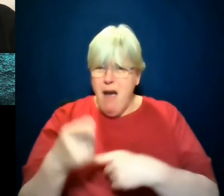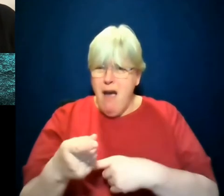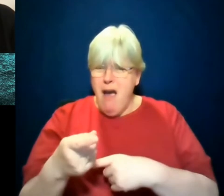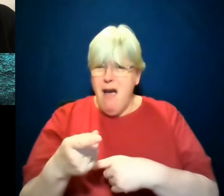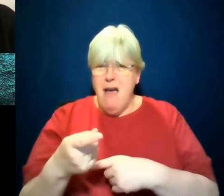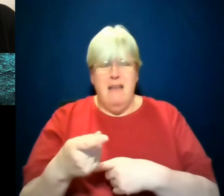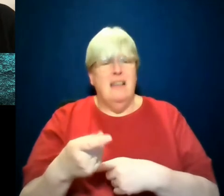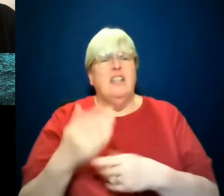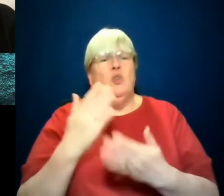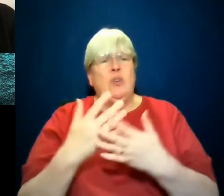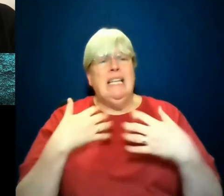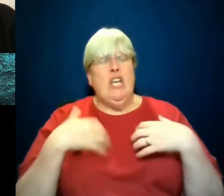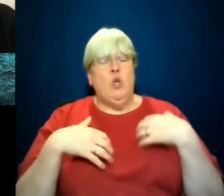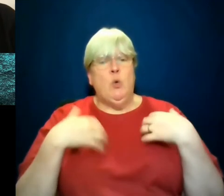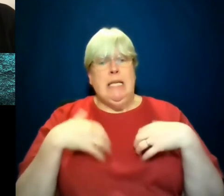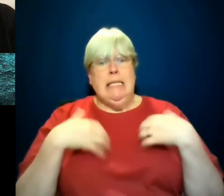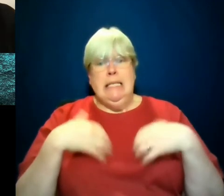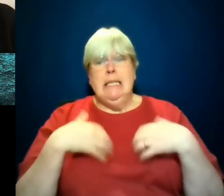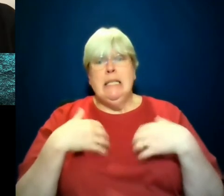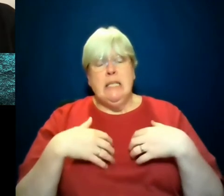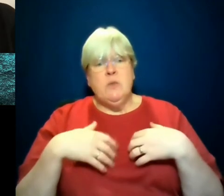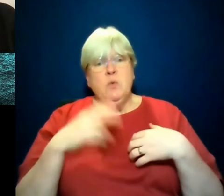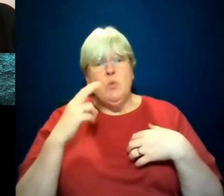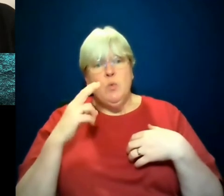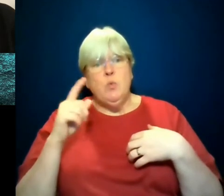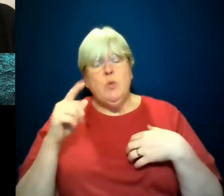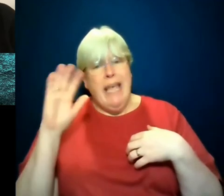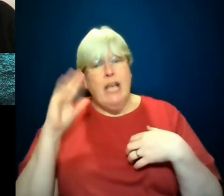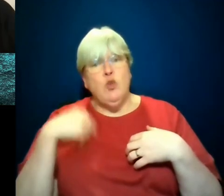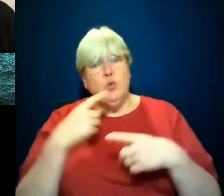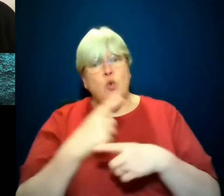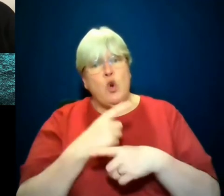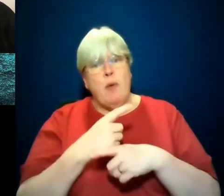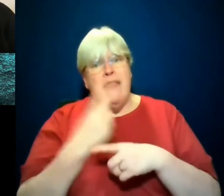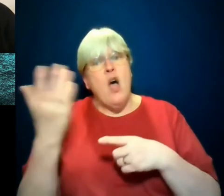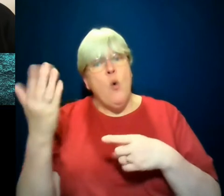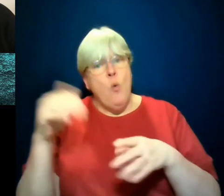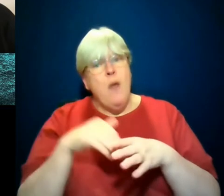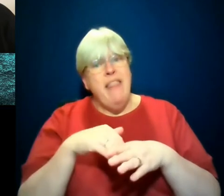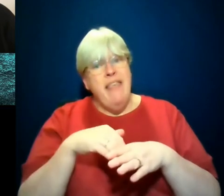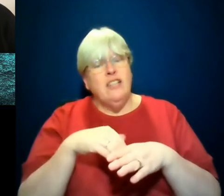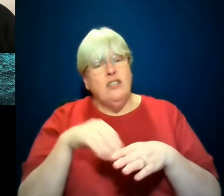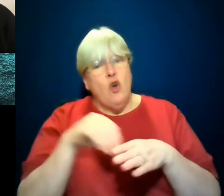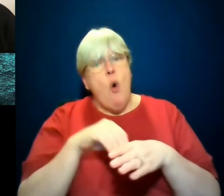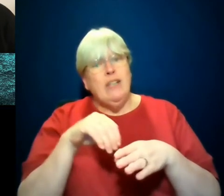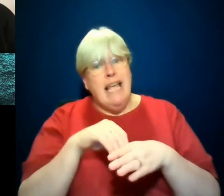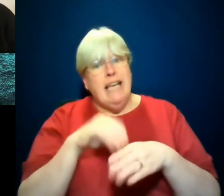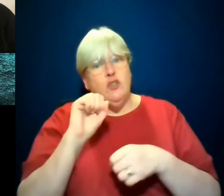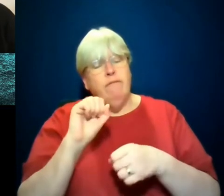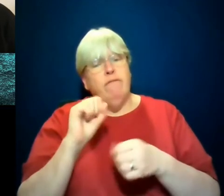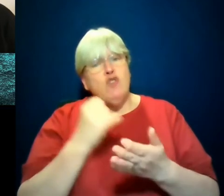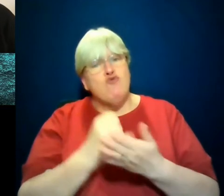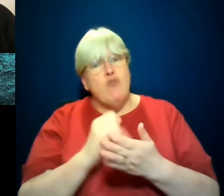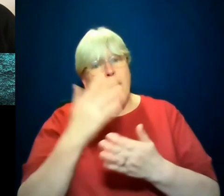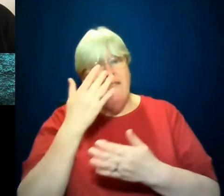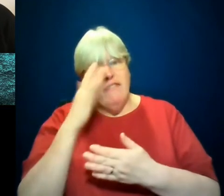to hear you discuss that in the context of crime fiction, which has always been something, I mean, you alluded to earlier, to it earlier.